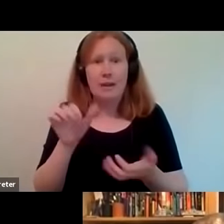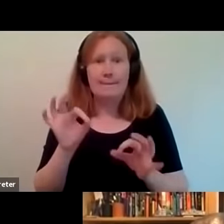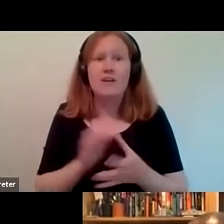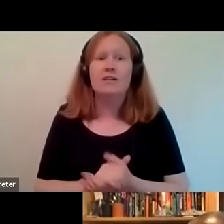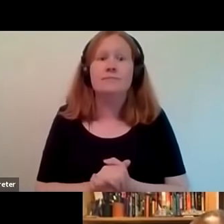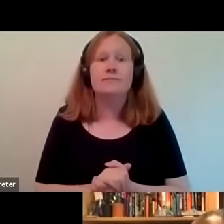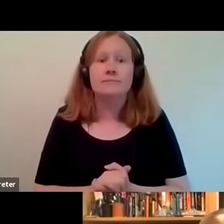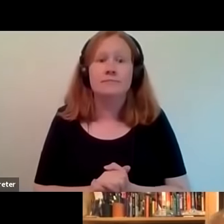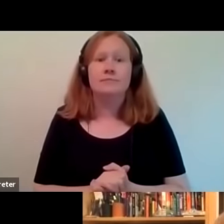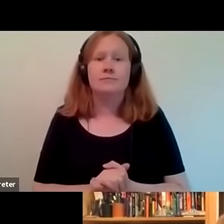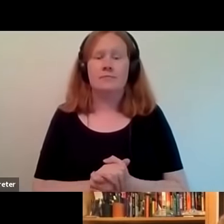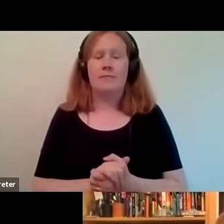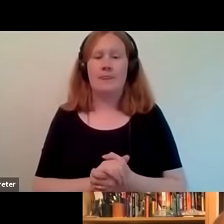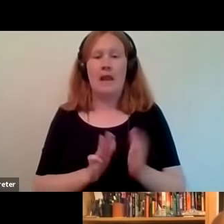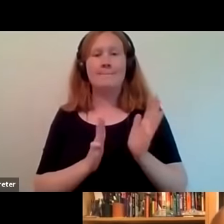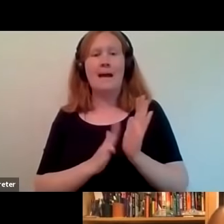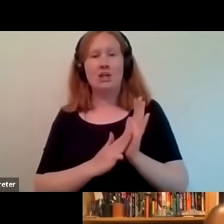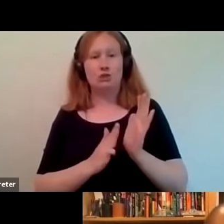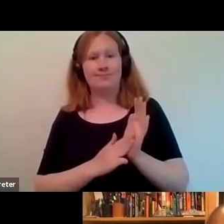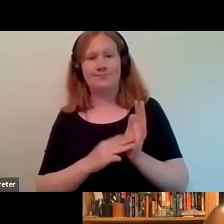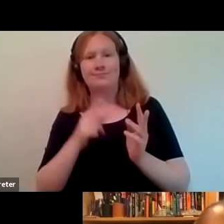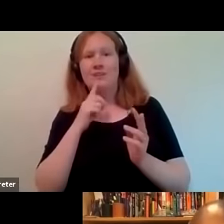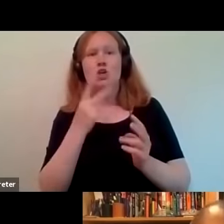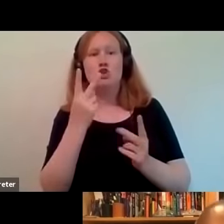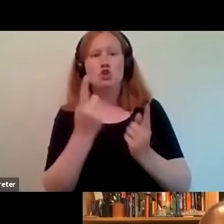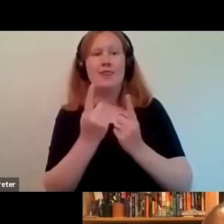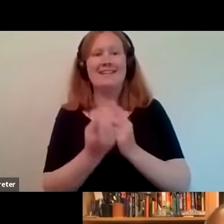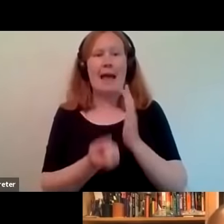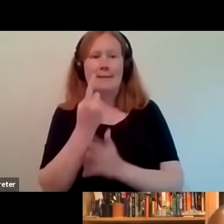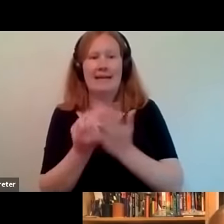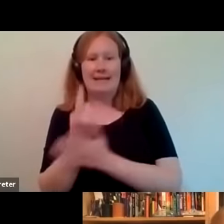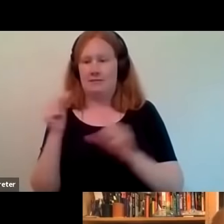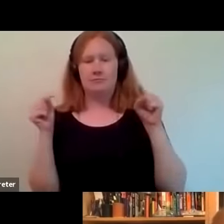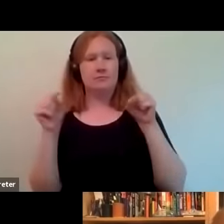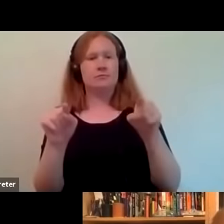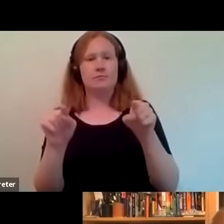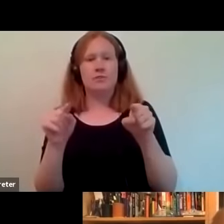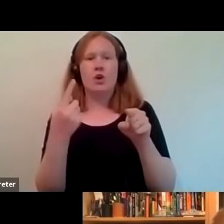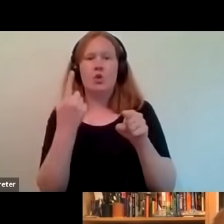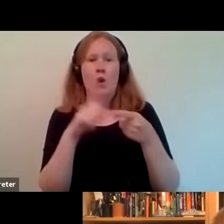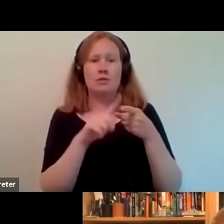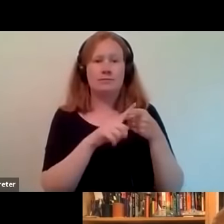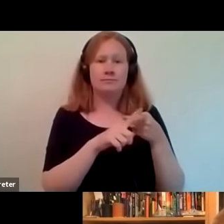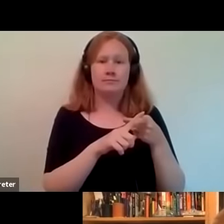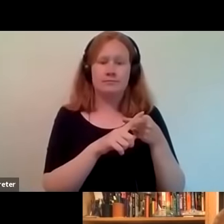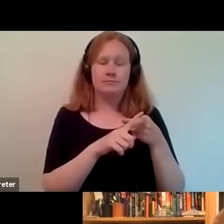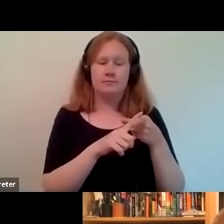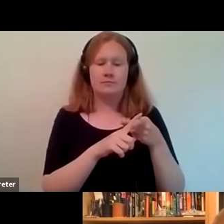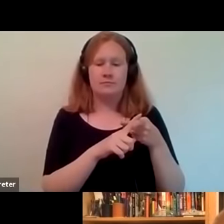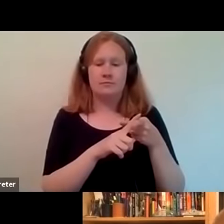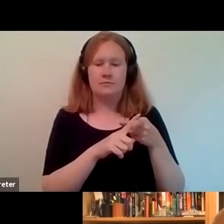i think we have two things happening in parallel one is um if the